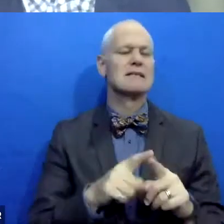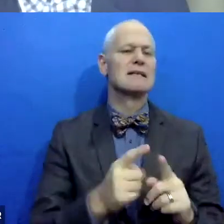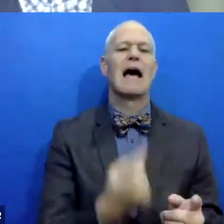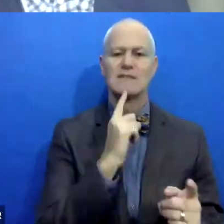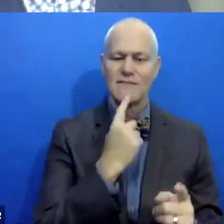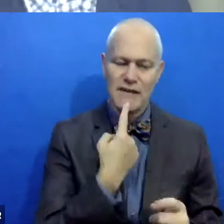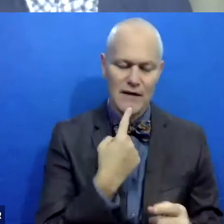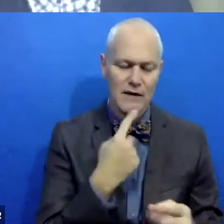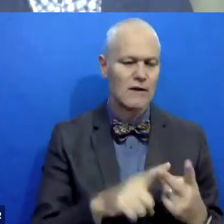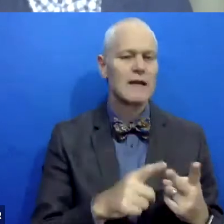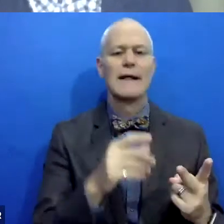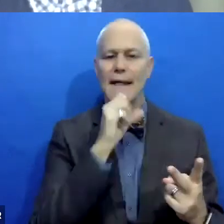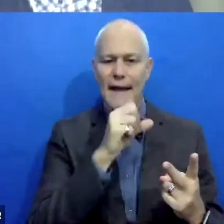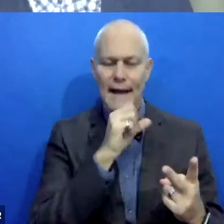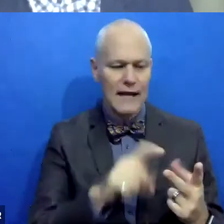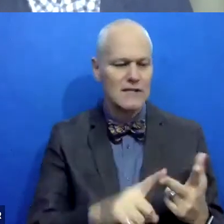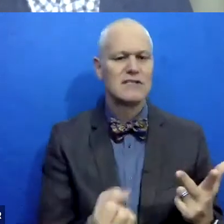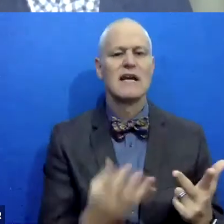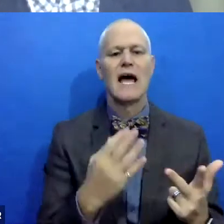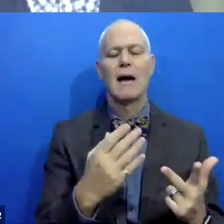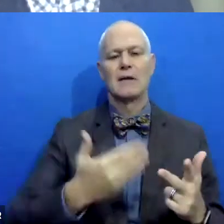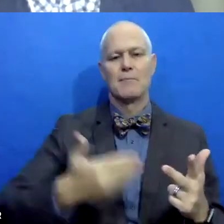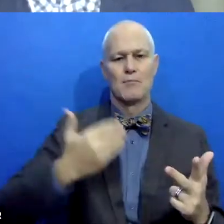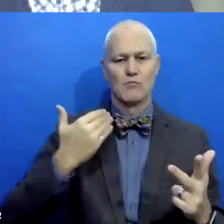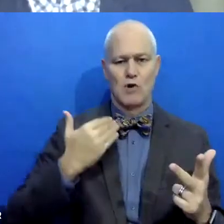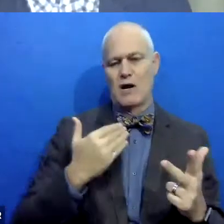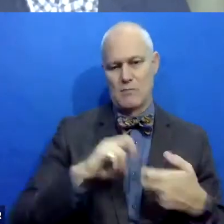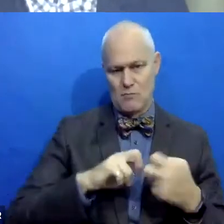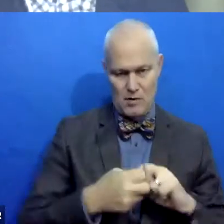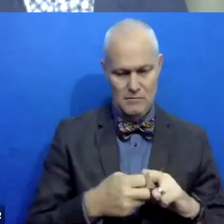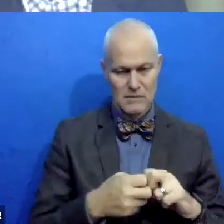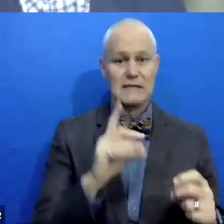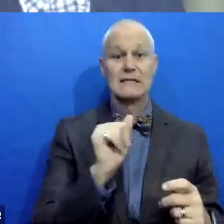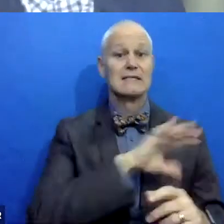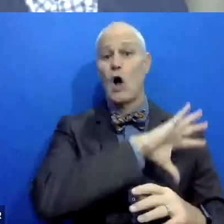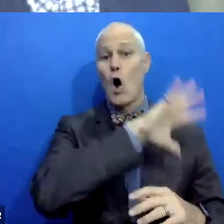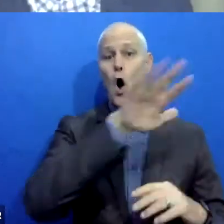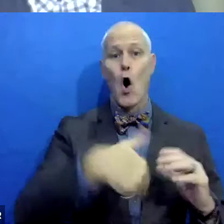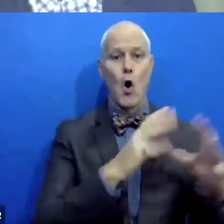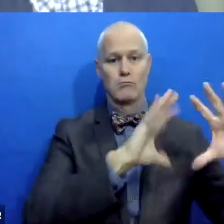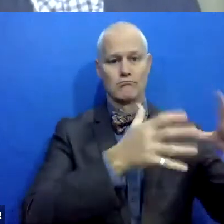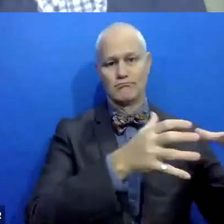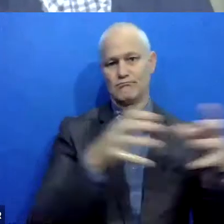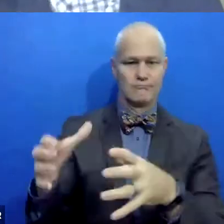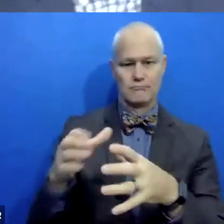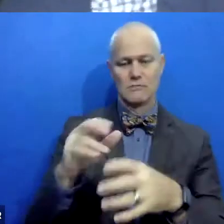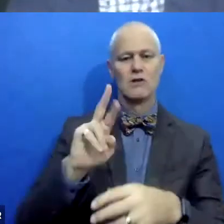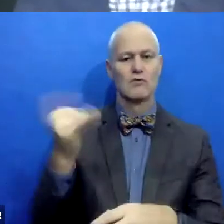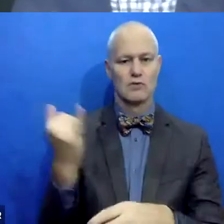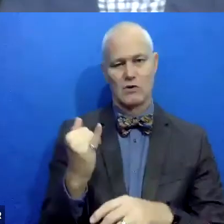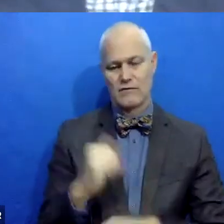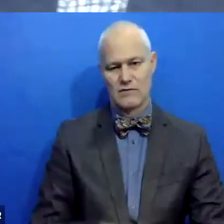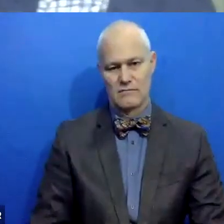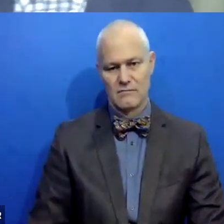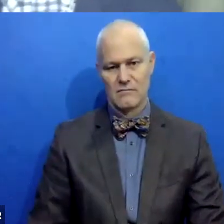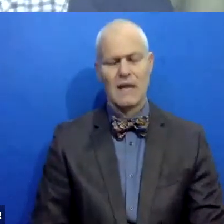person who's caused the harm, number of priors, whatever it is, the criteria. And then the DA says all of these cases are automatically eligible for restorative justice. Uh, this